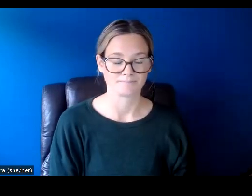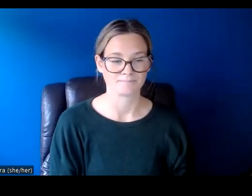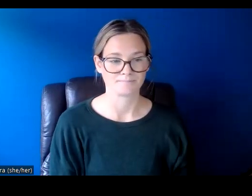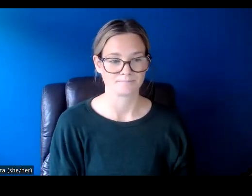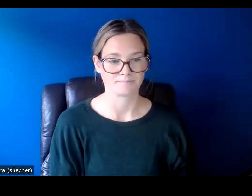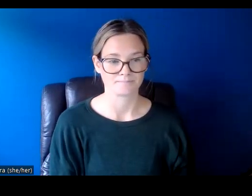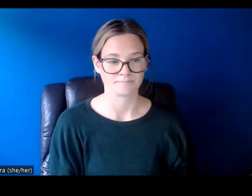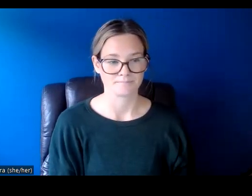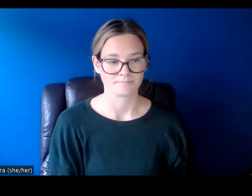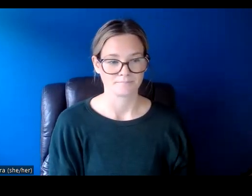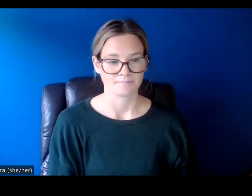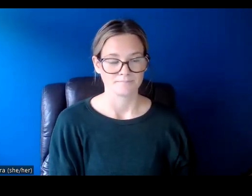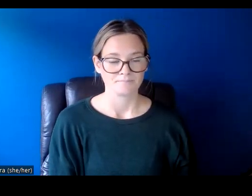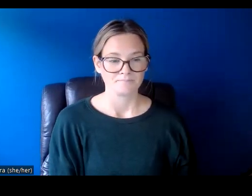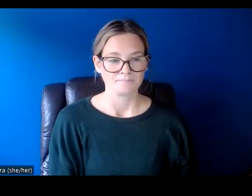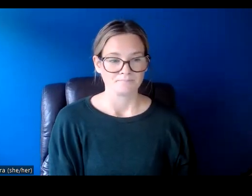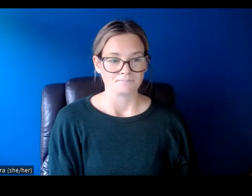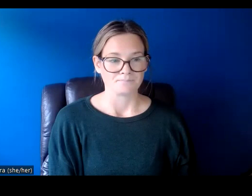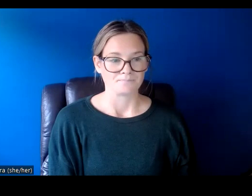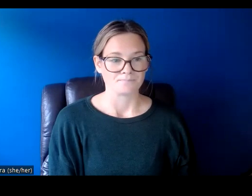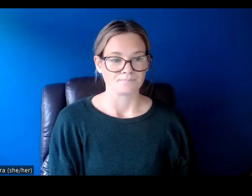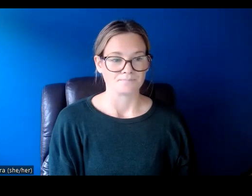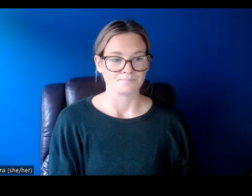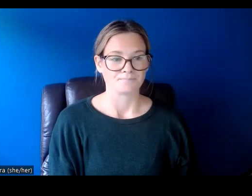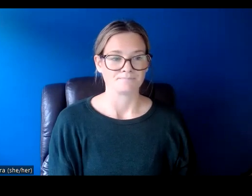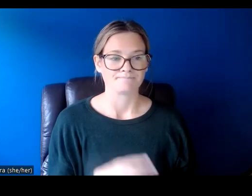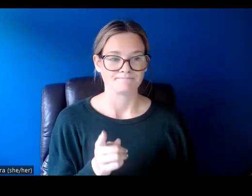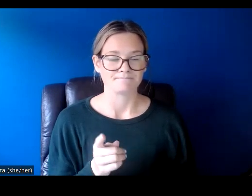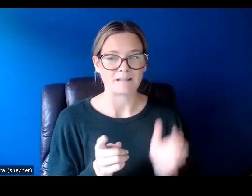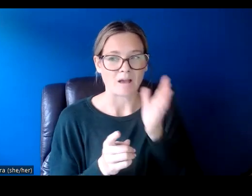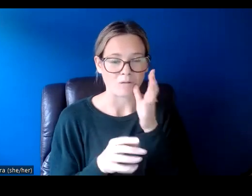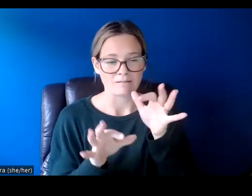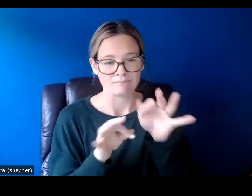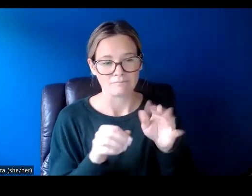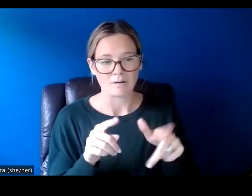I'm going to talk a little bit about siting considerations here. However,